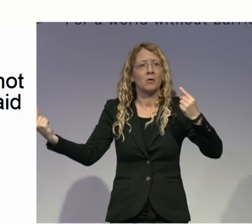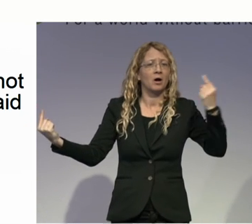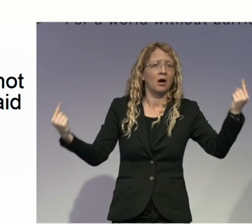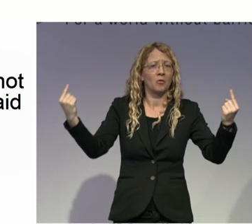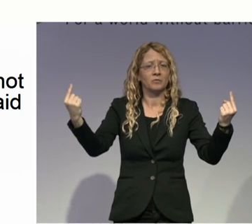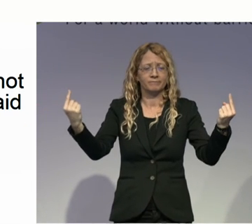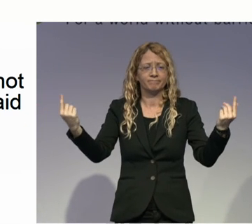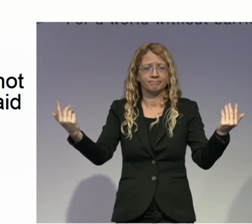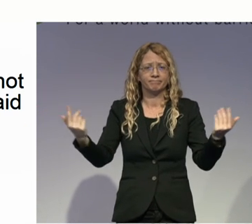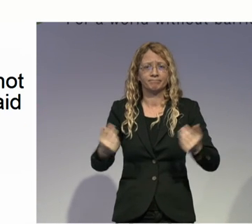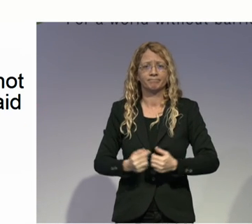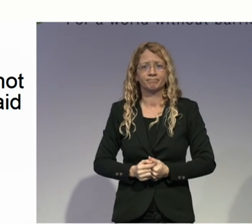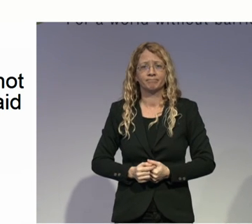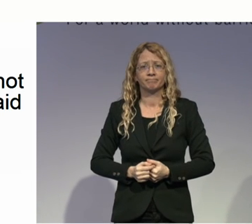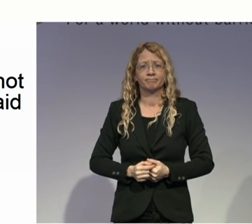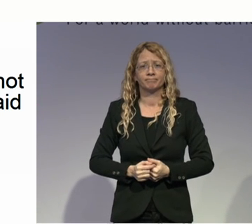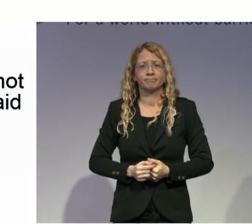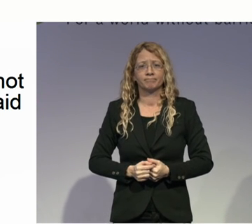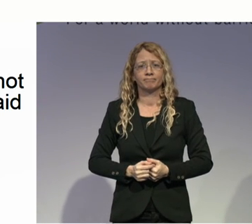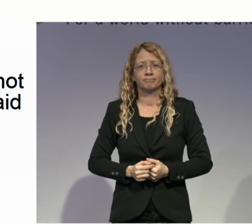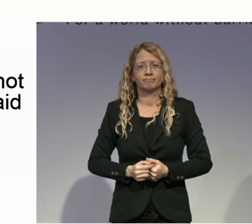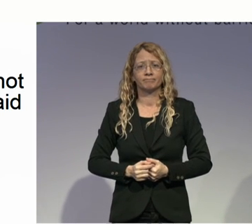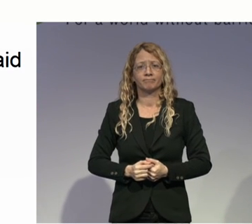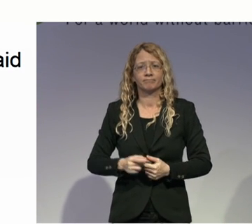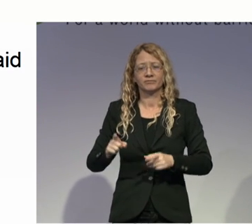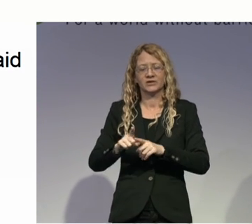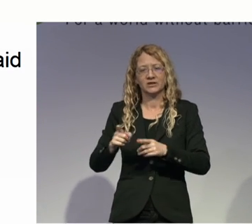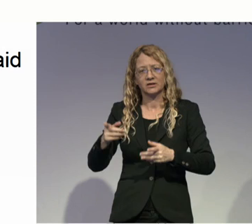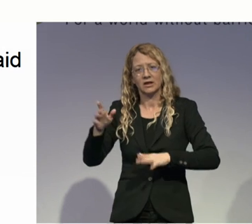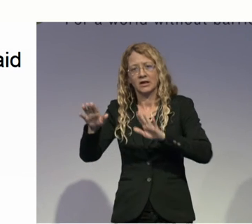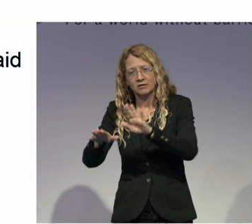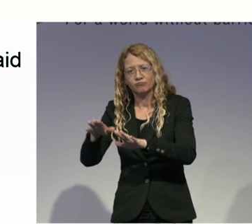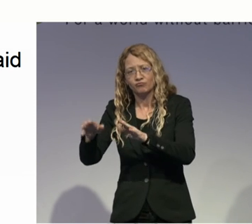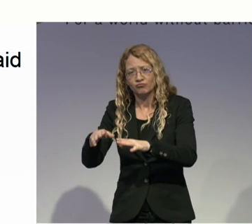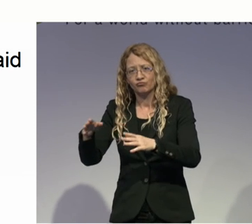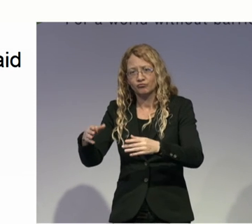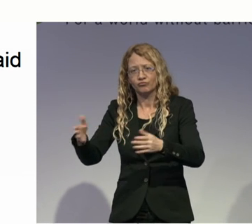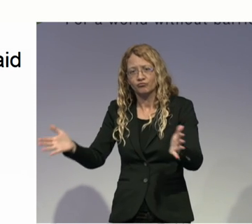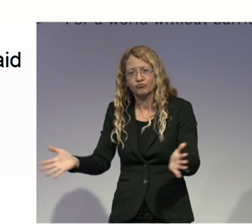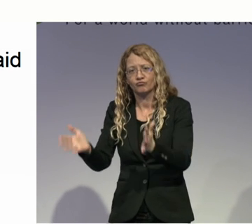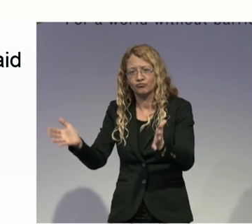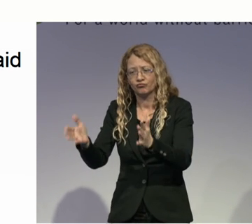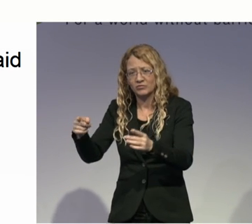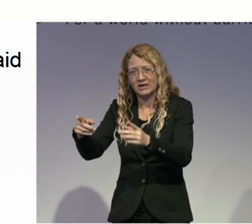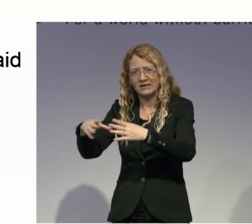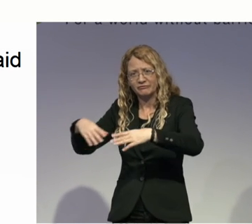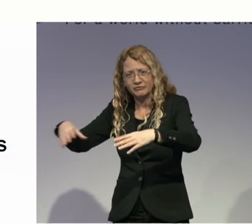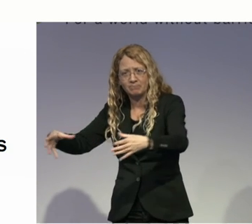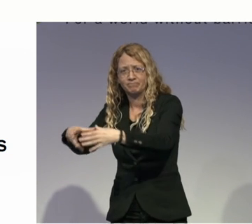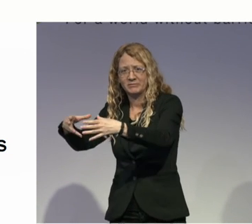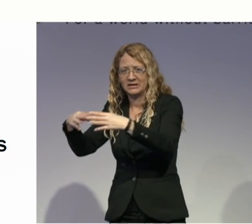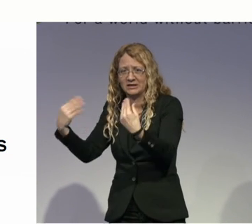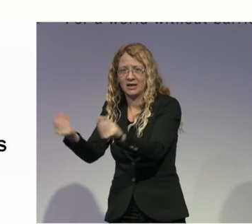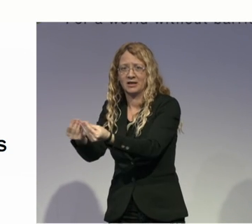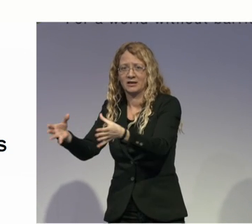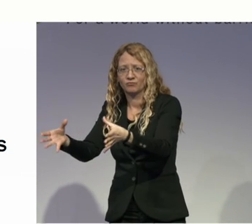also comes with providing that therapy for families to be able to engage and be able to maximize fully or